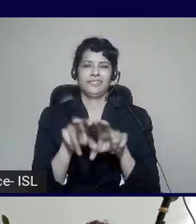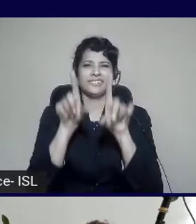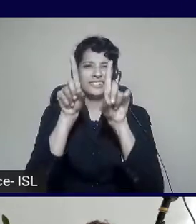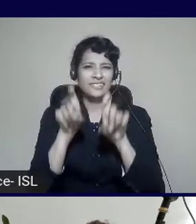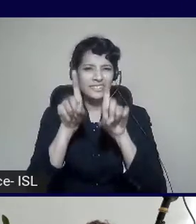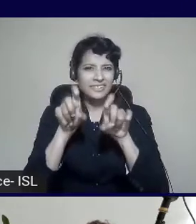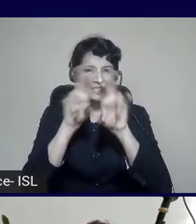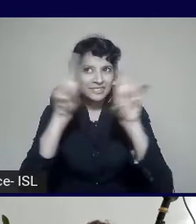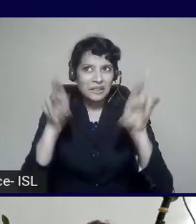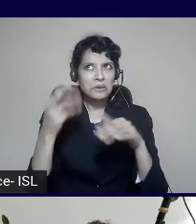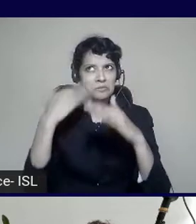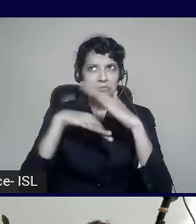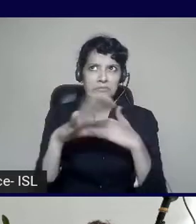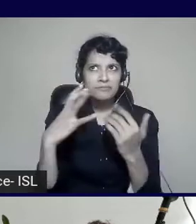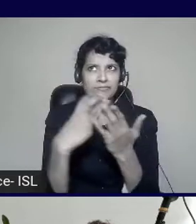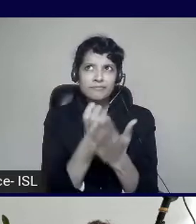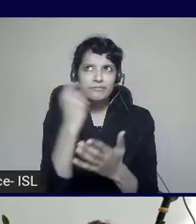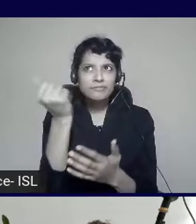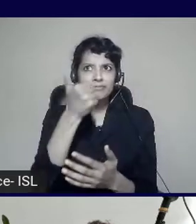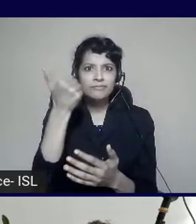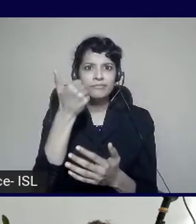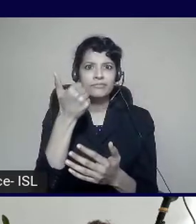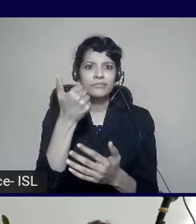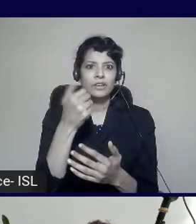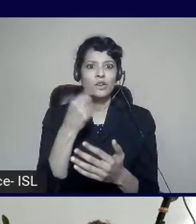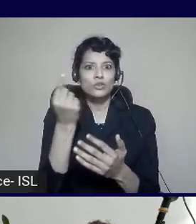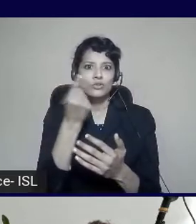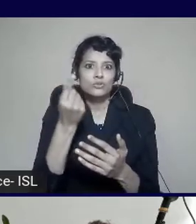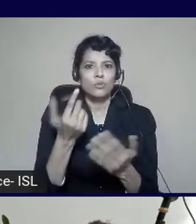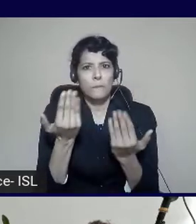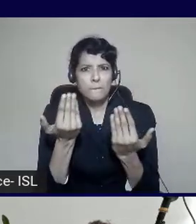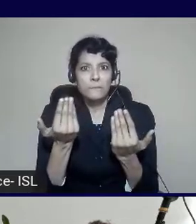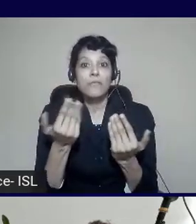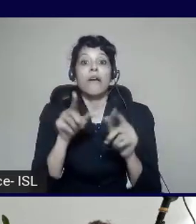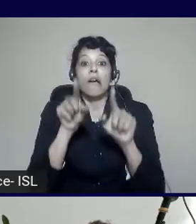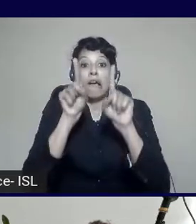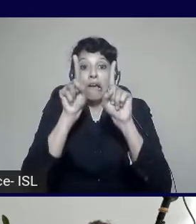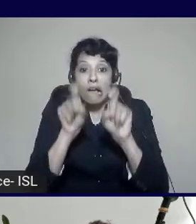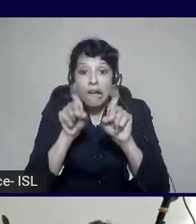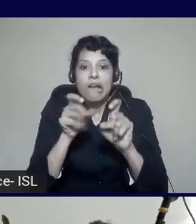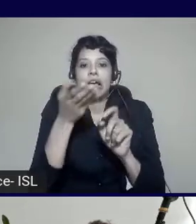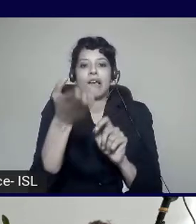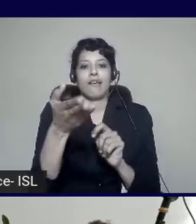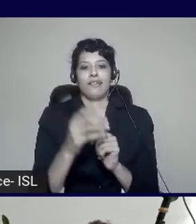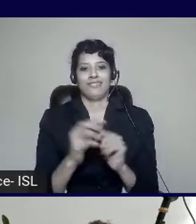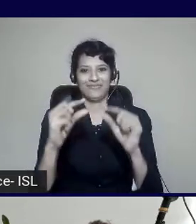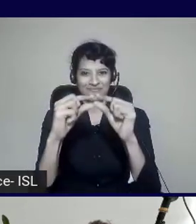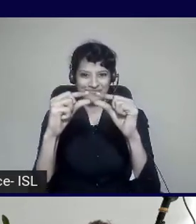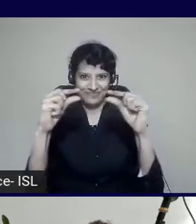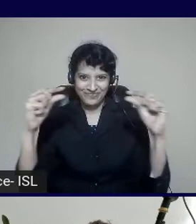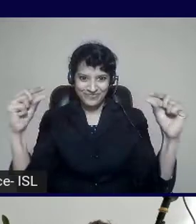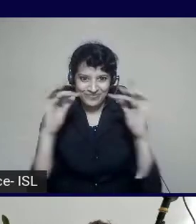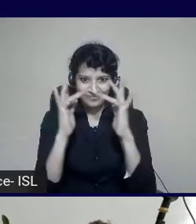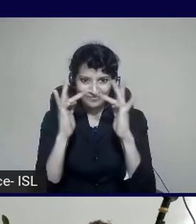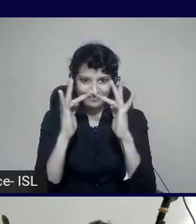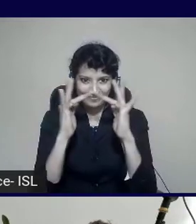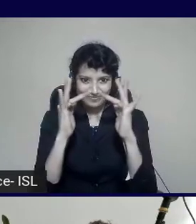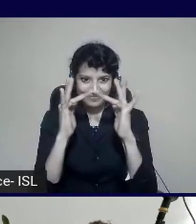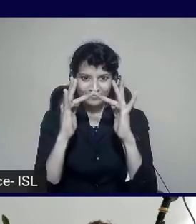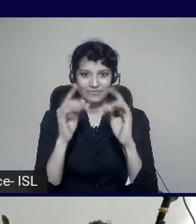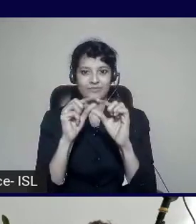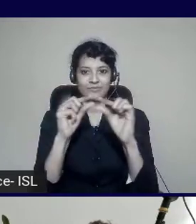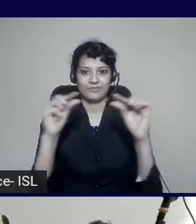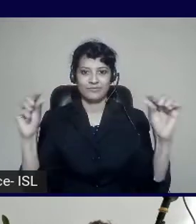actions. And you can access that on github.com forward slash dqlabs forward slash x-core-maven